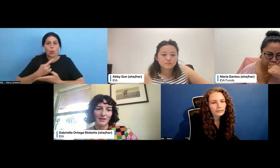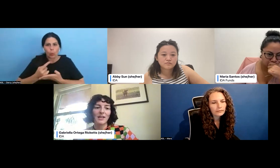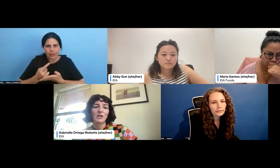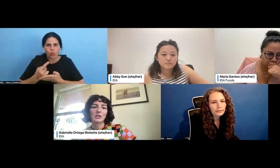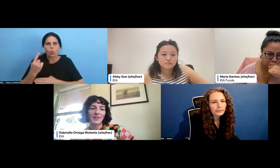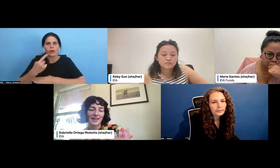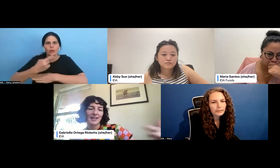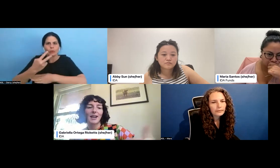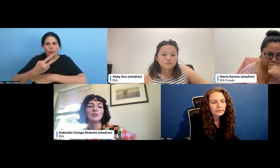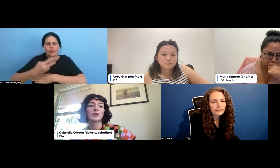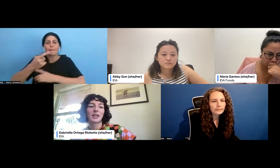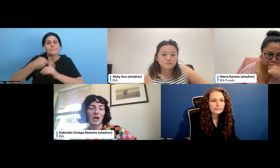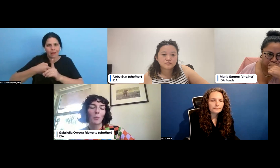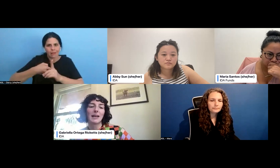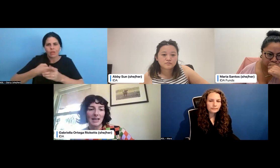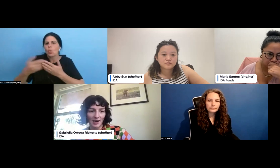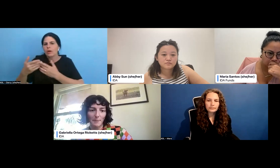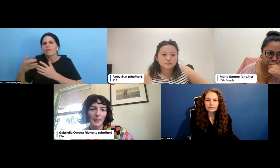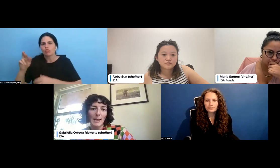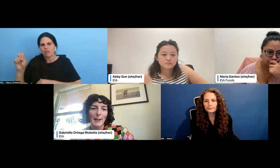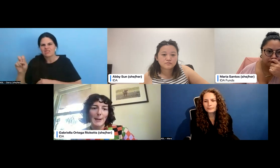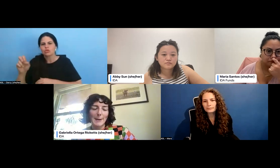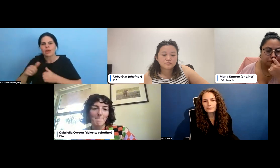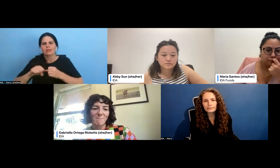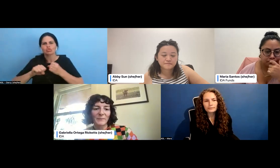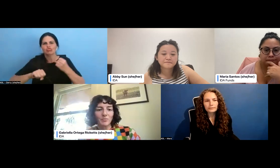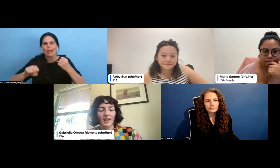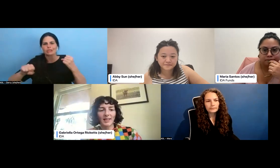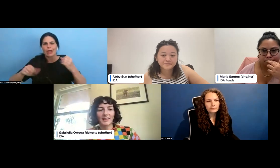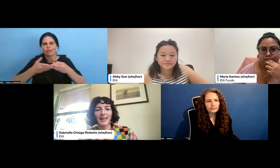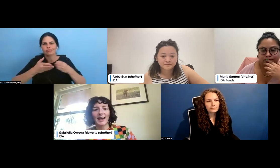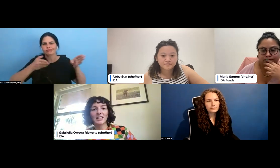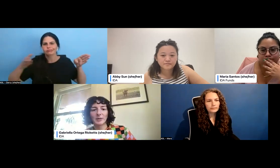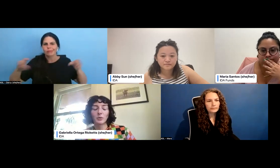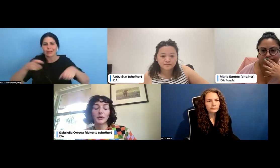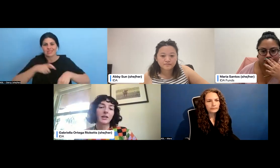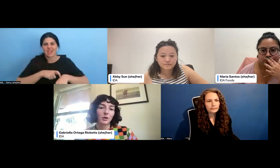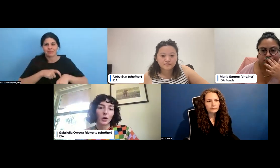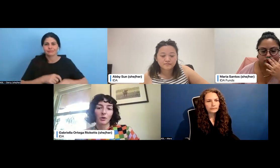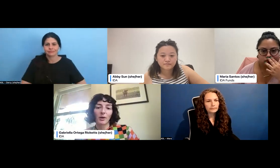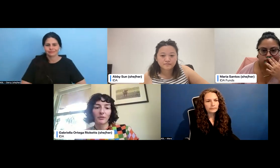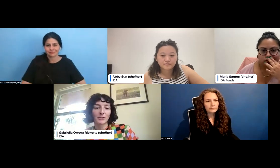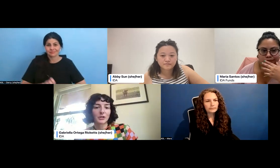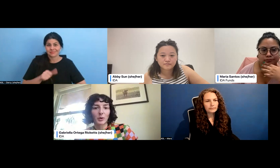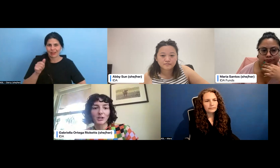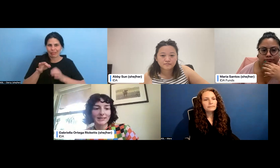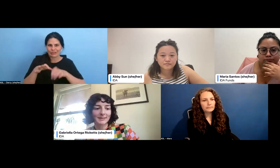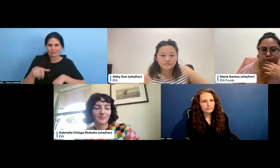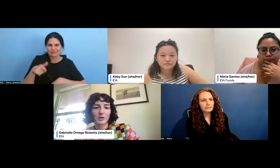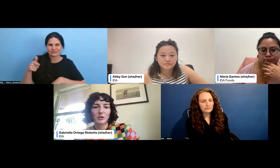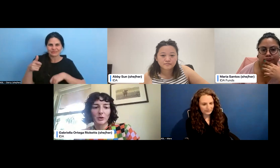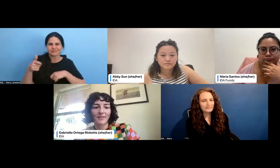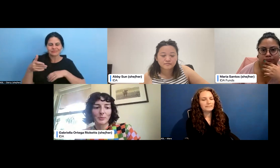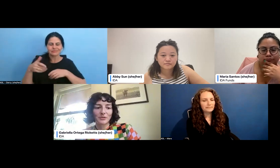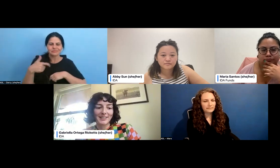decided so that they can kind of stretch out my time. Um, and I think that has been a really good workaround for certain projects